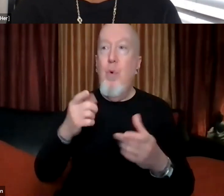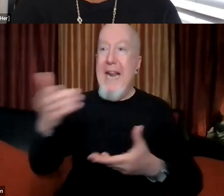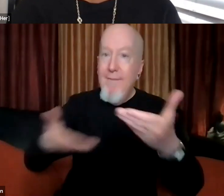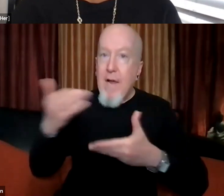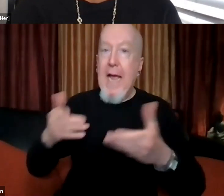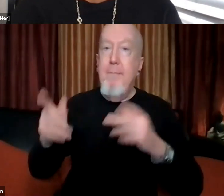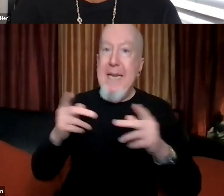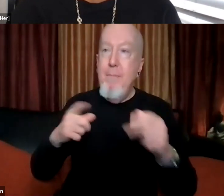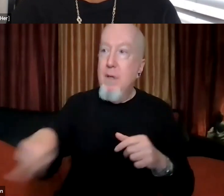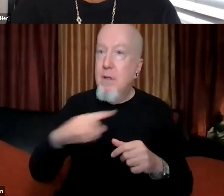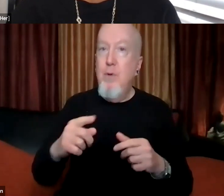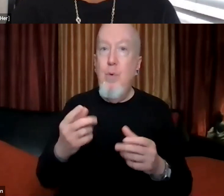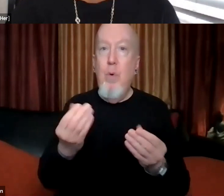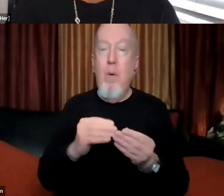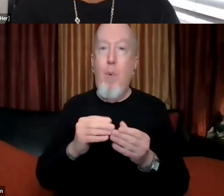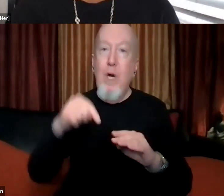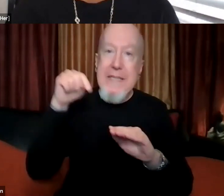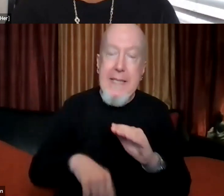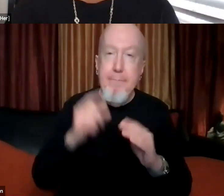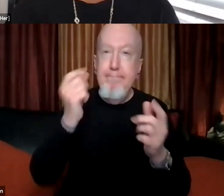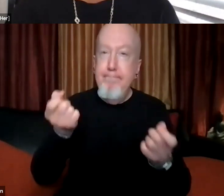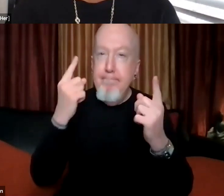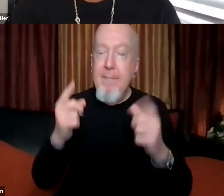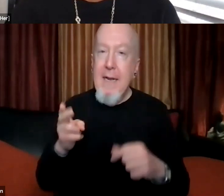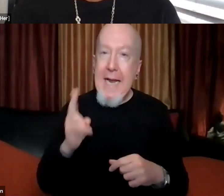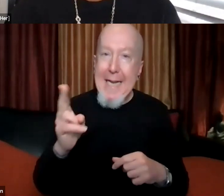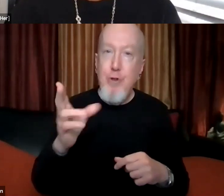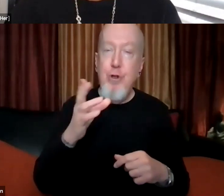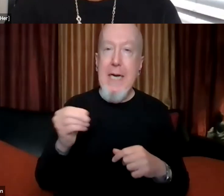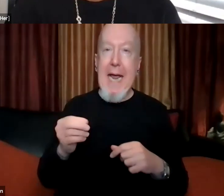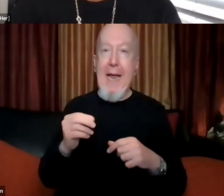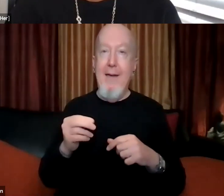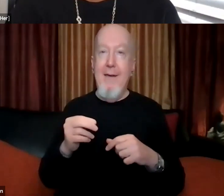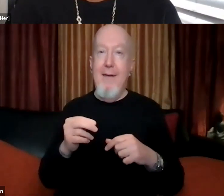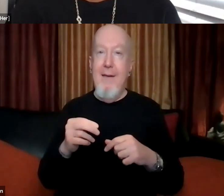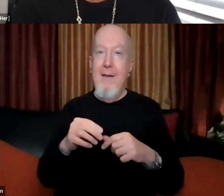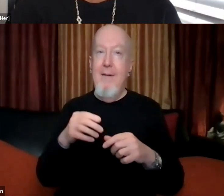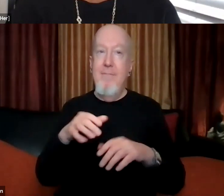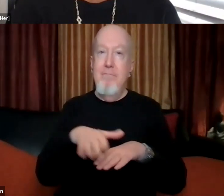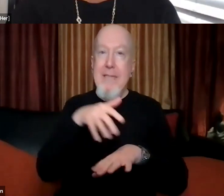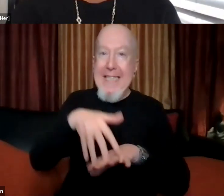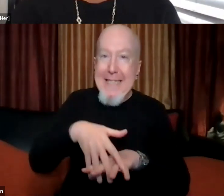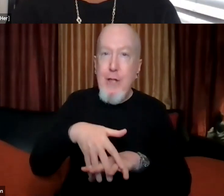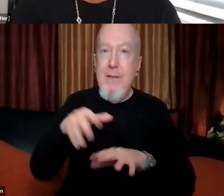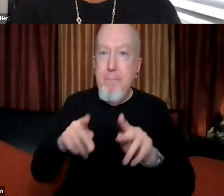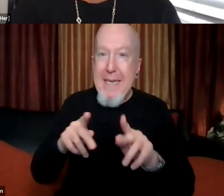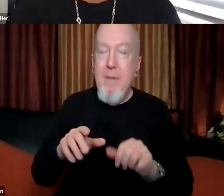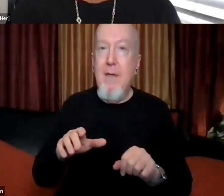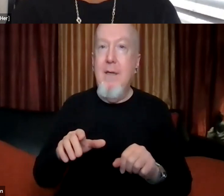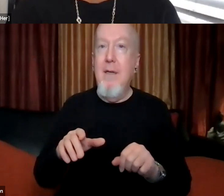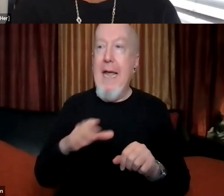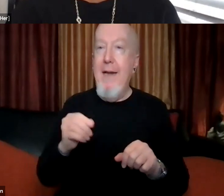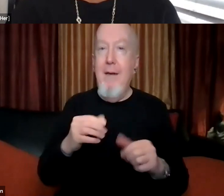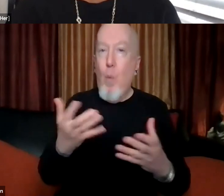a deeper investigation of the history of this region that, that precedes that, those missions as well as reckoning with, with what happened in those